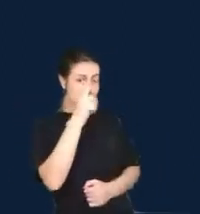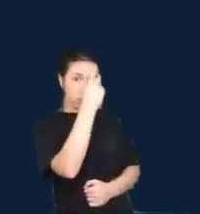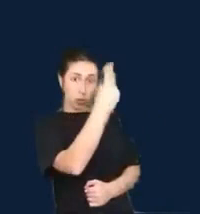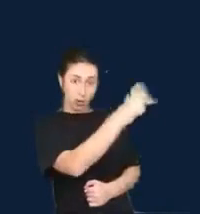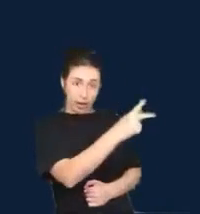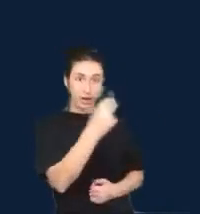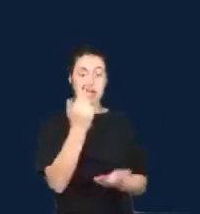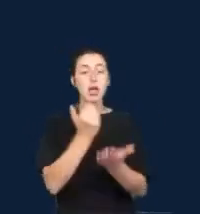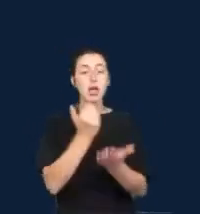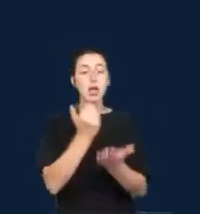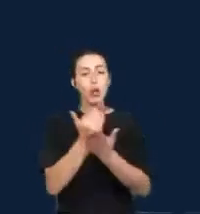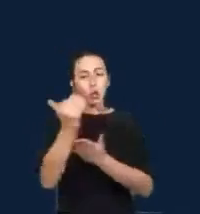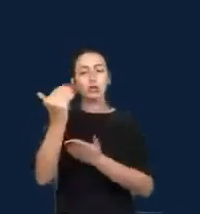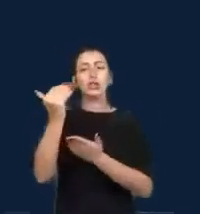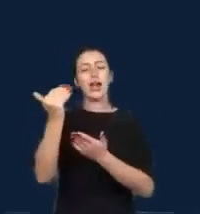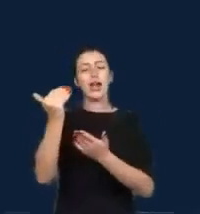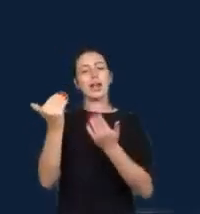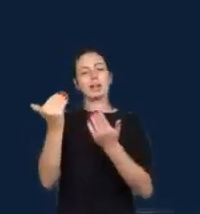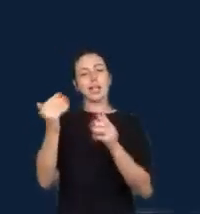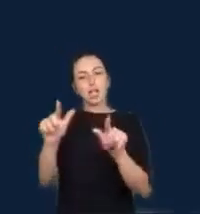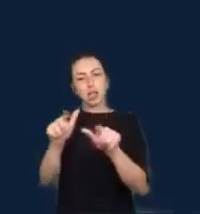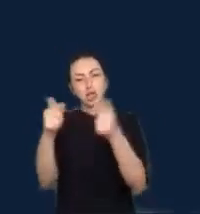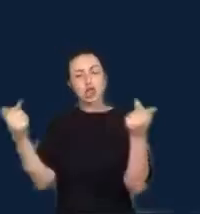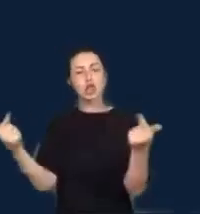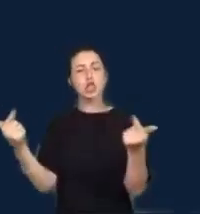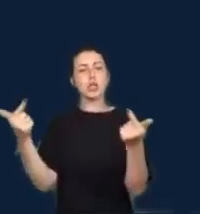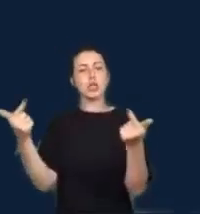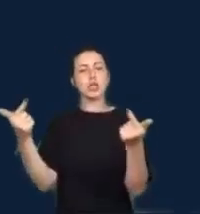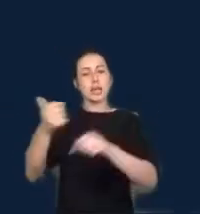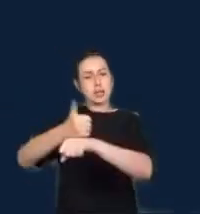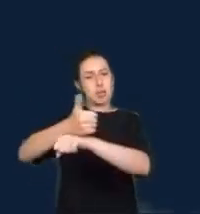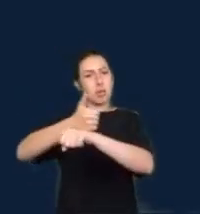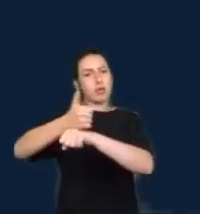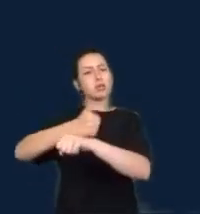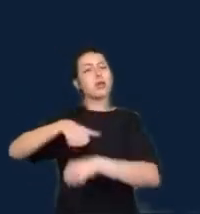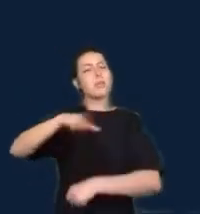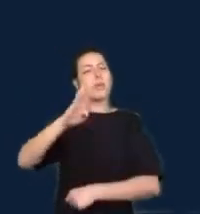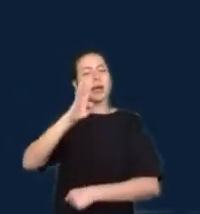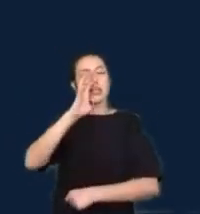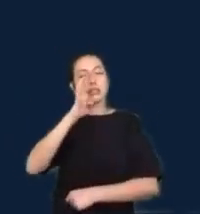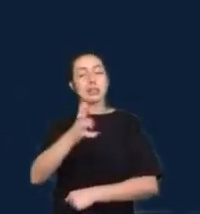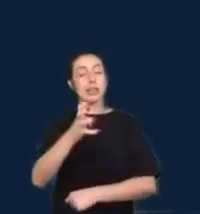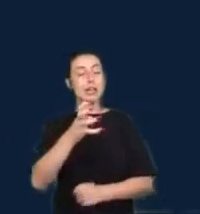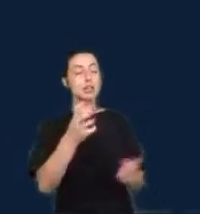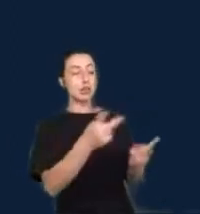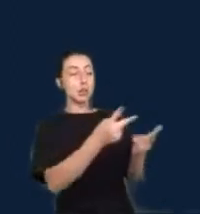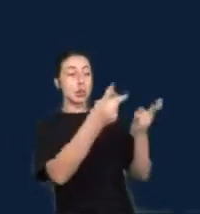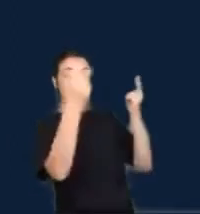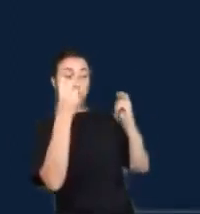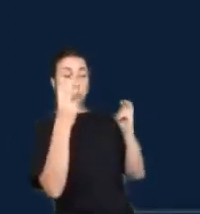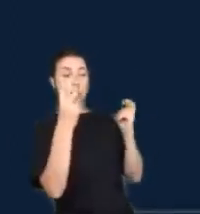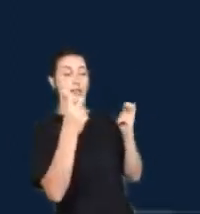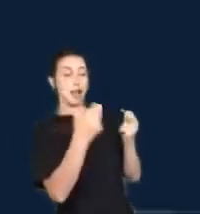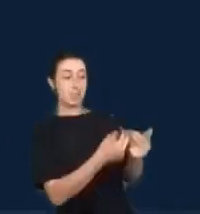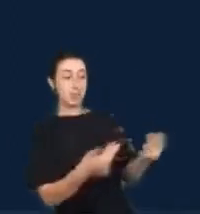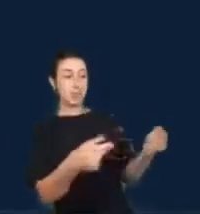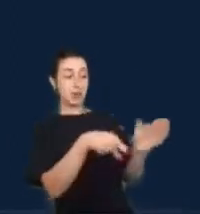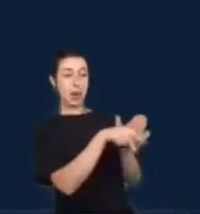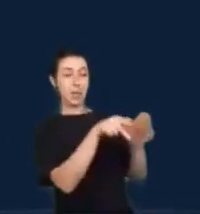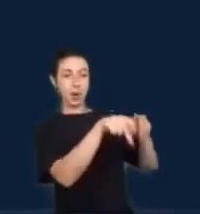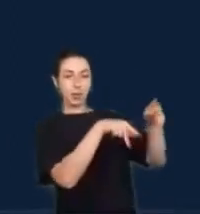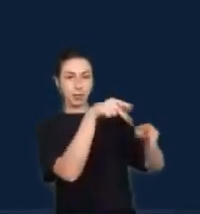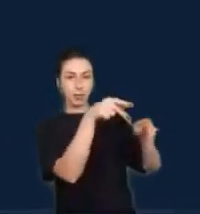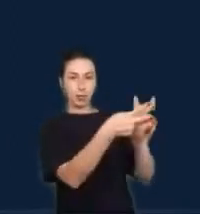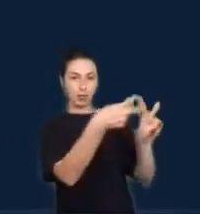indigenous peoples and issues. And this is indigenous data sovereignty or ID soft as an emerging